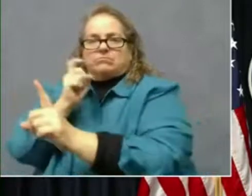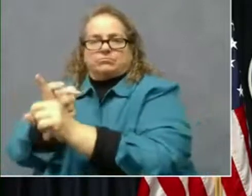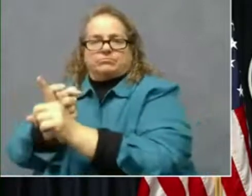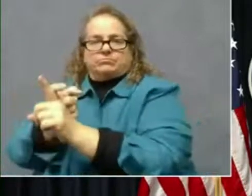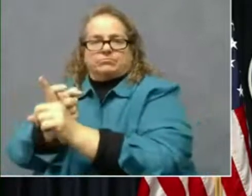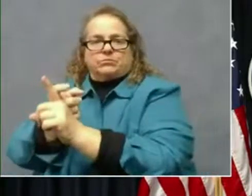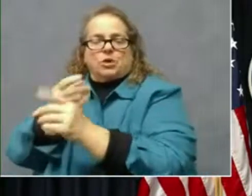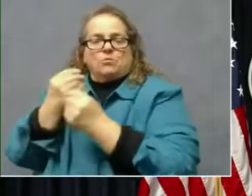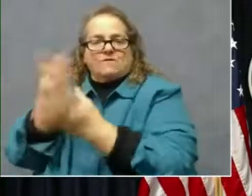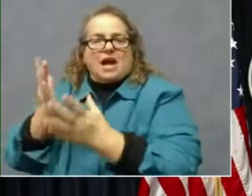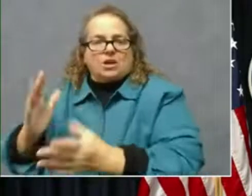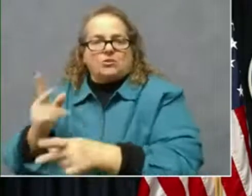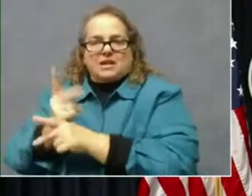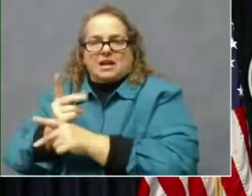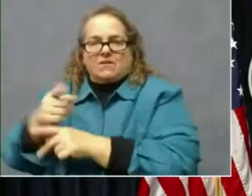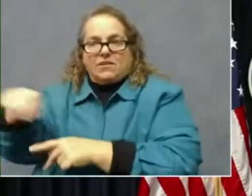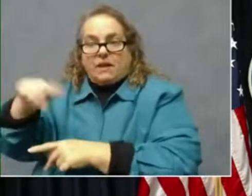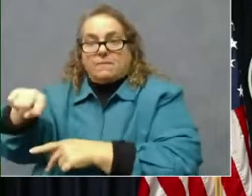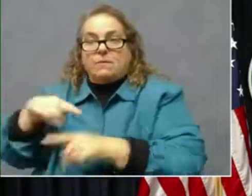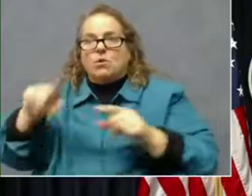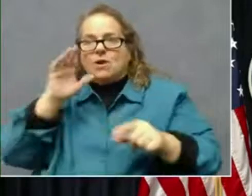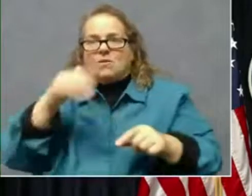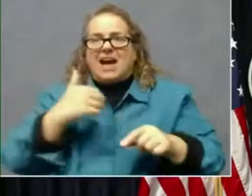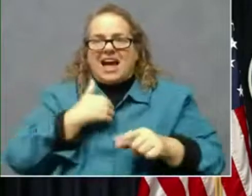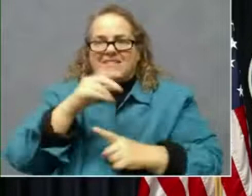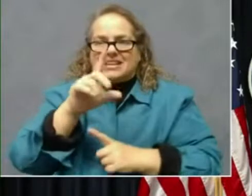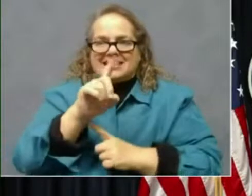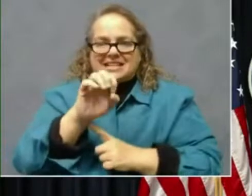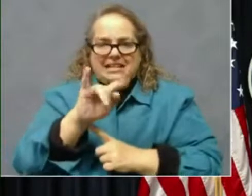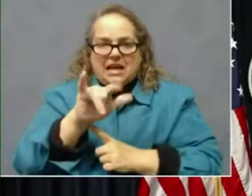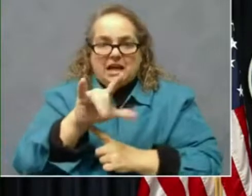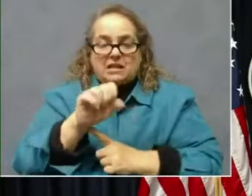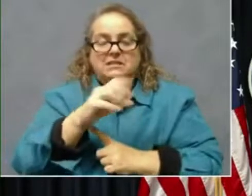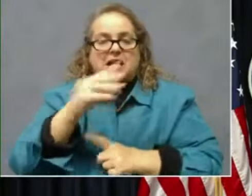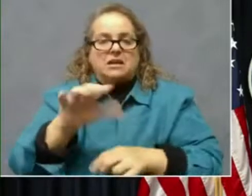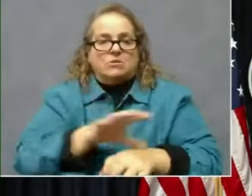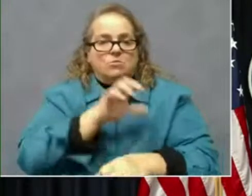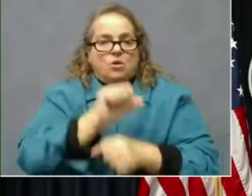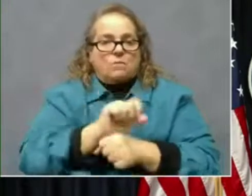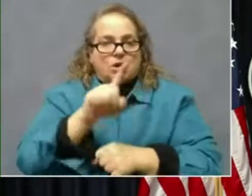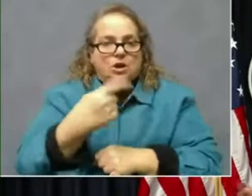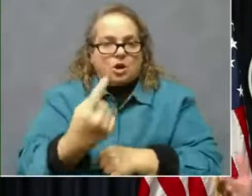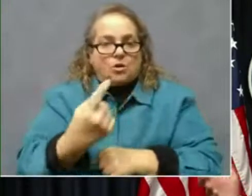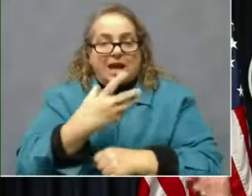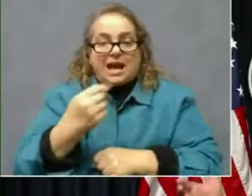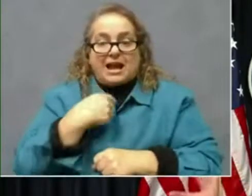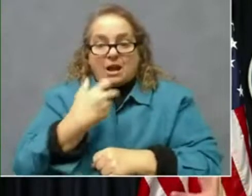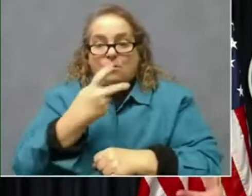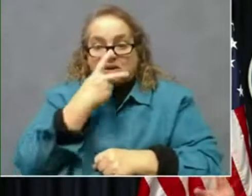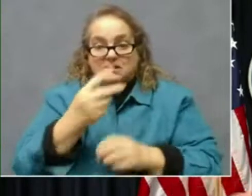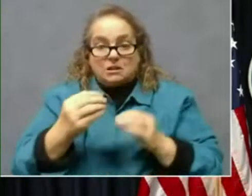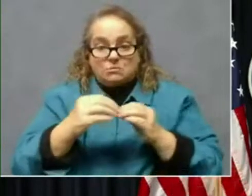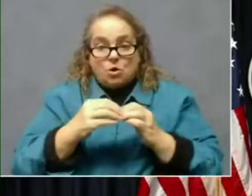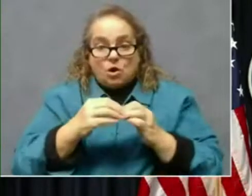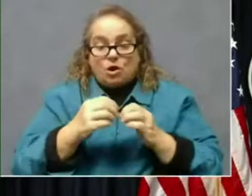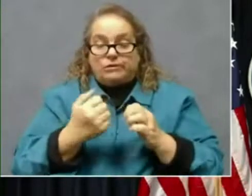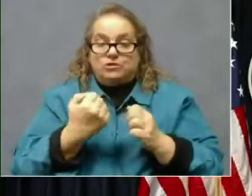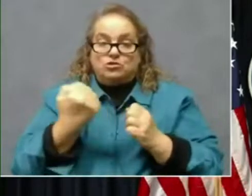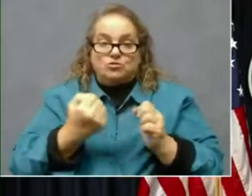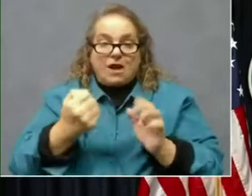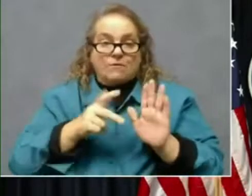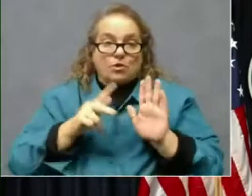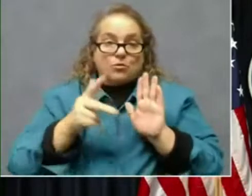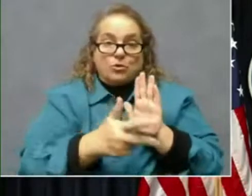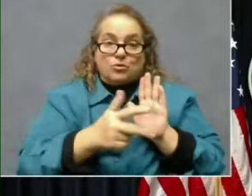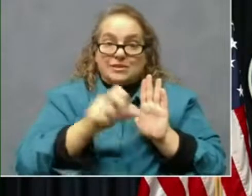have those details. And again, it will be appointment only. And certainly I want to see more drive through sites. I am excited that Louisville is,